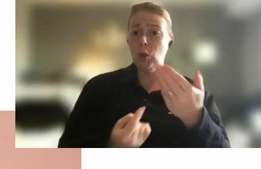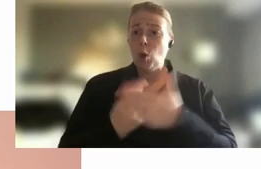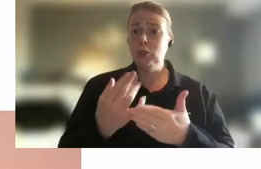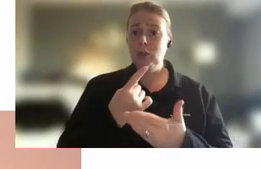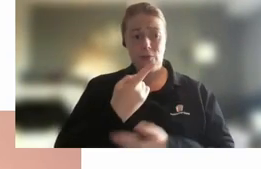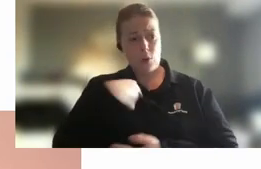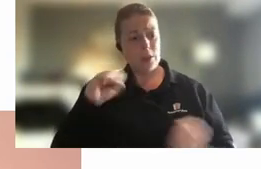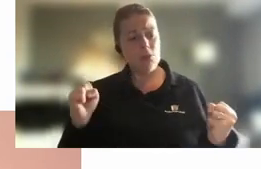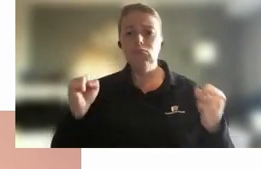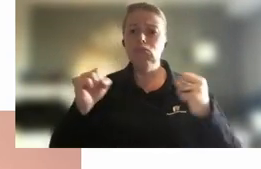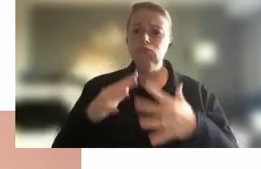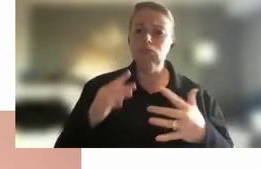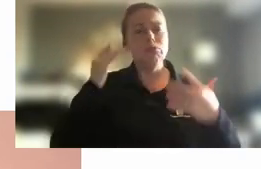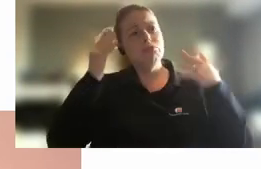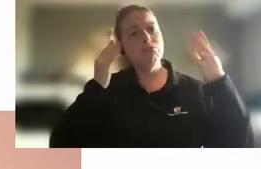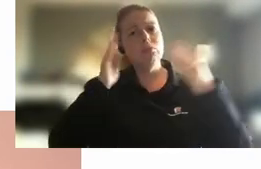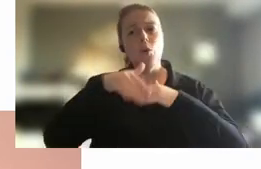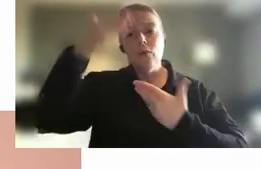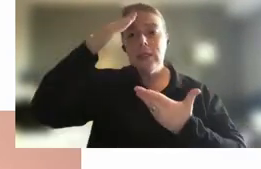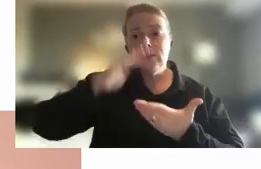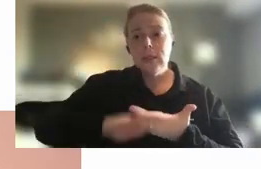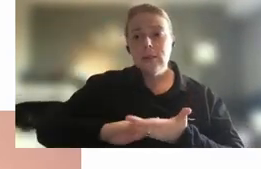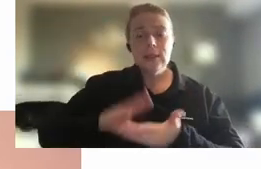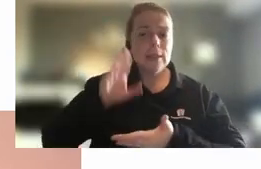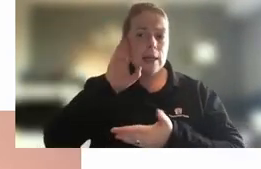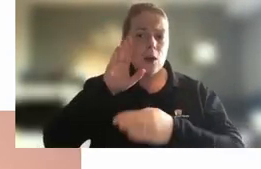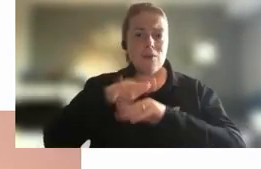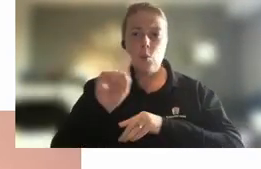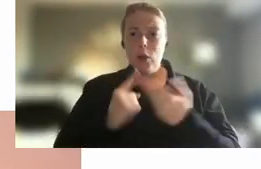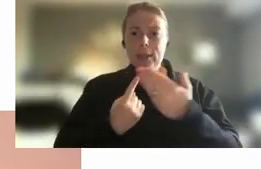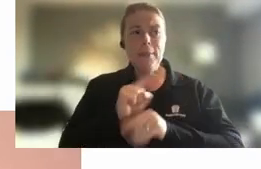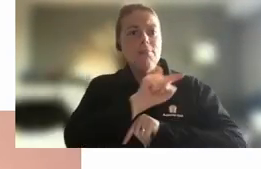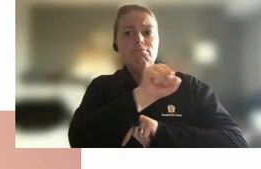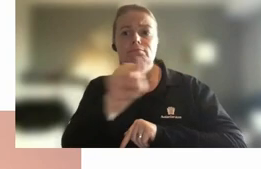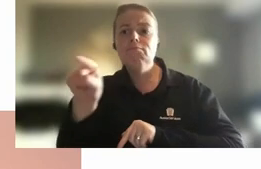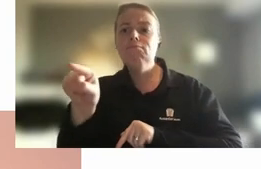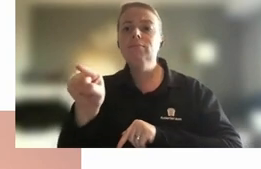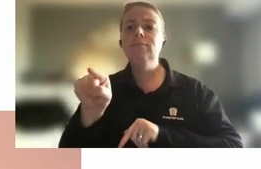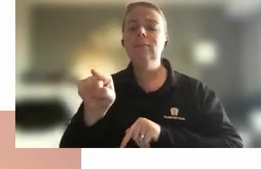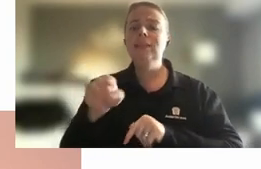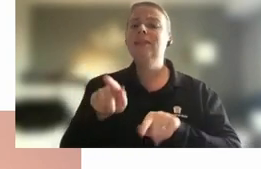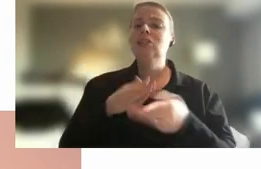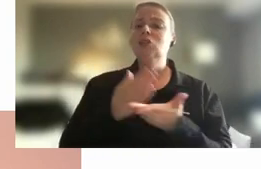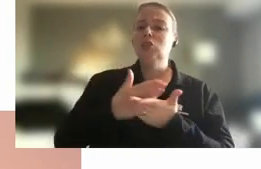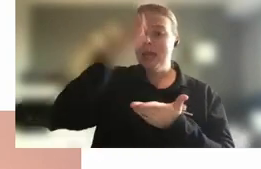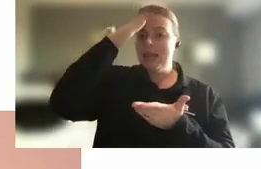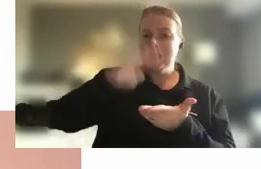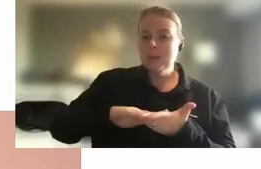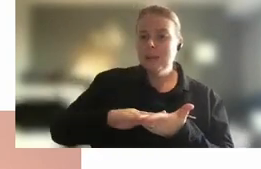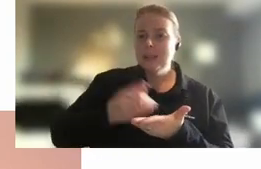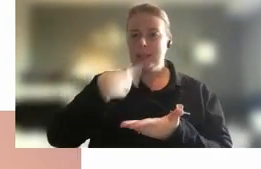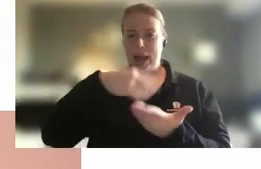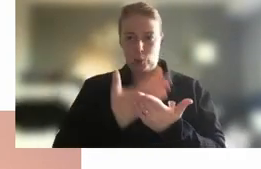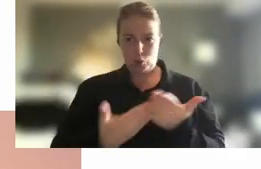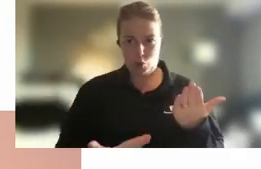our experiences to hear a little bit about the external environment but also to share experiences and to share our stories together and